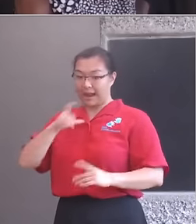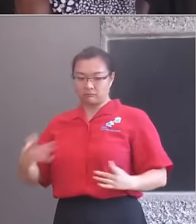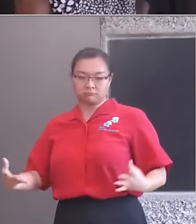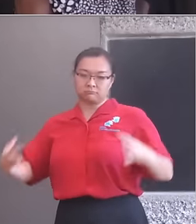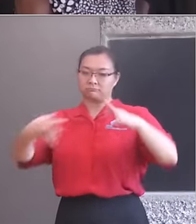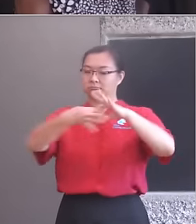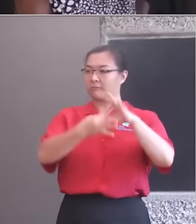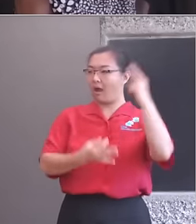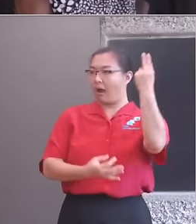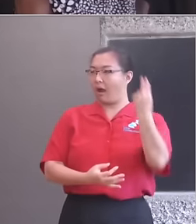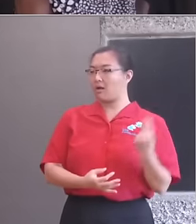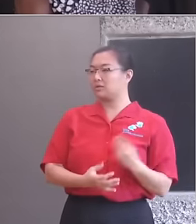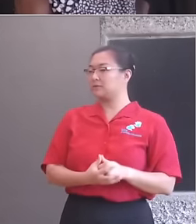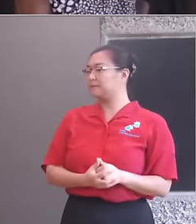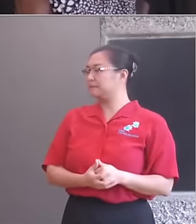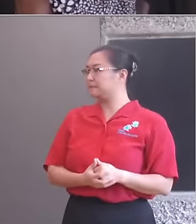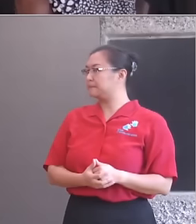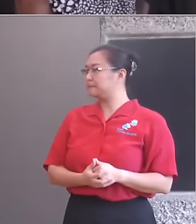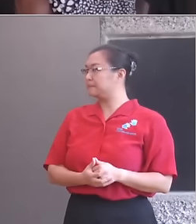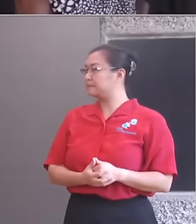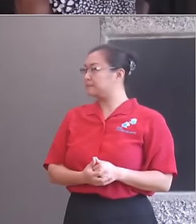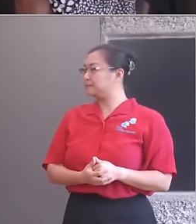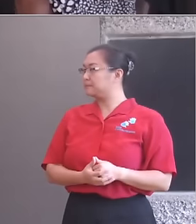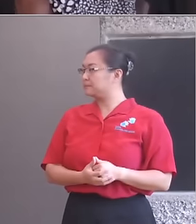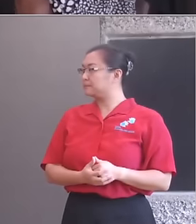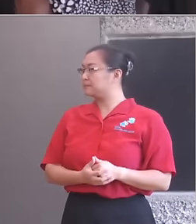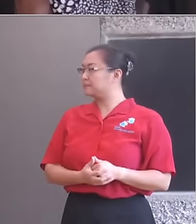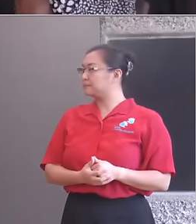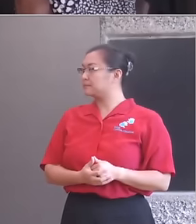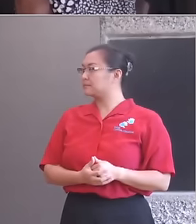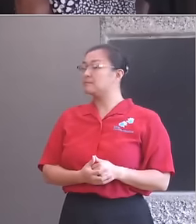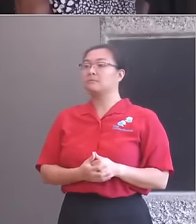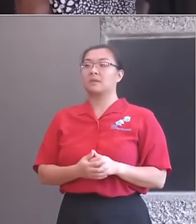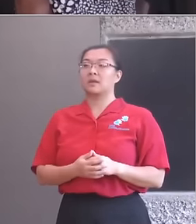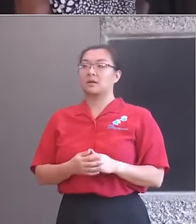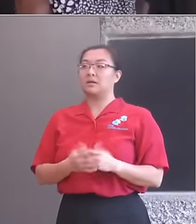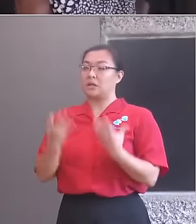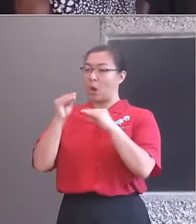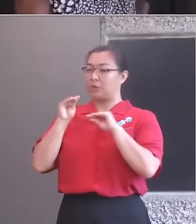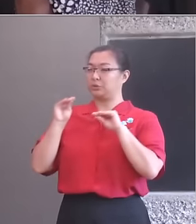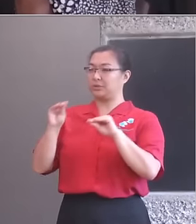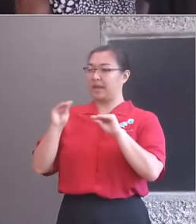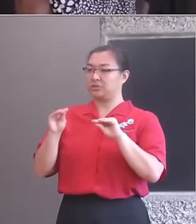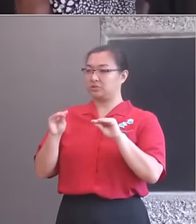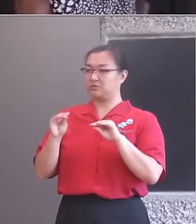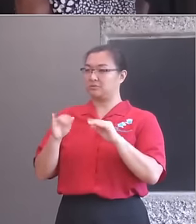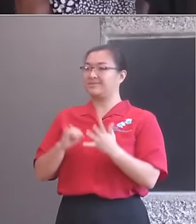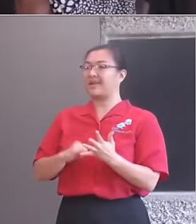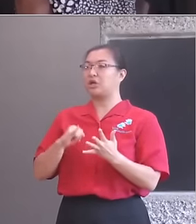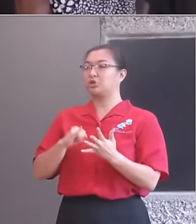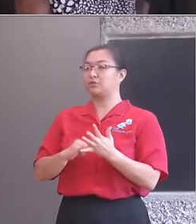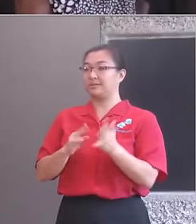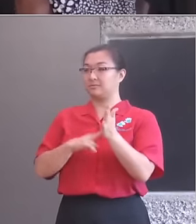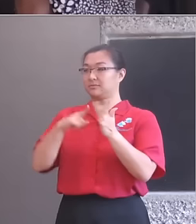in England. This point was explicitly made by Nicky Morgan, the Education Secretary, in a speech to the Creative Industries Federation